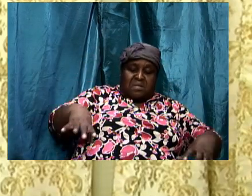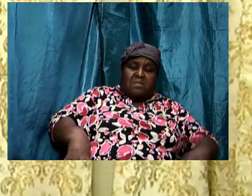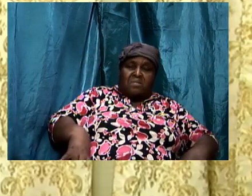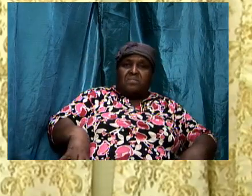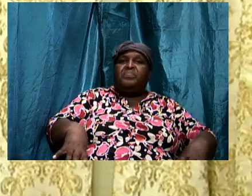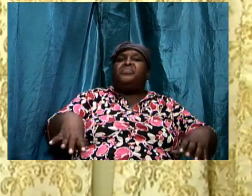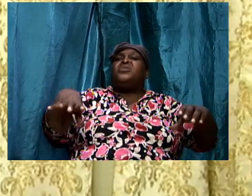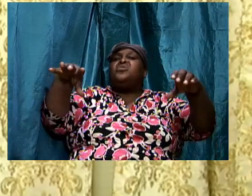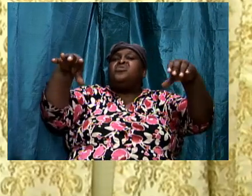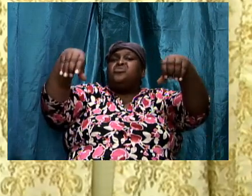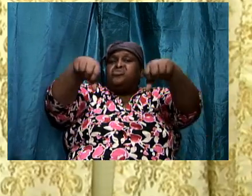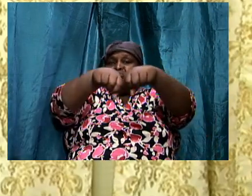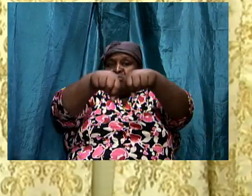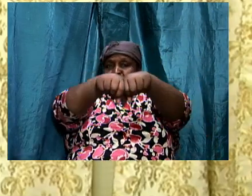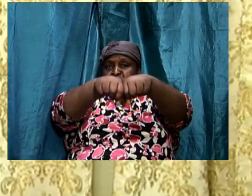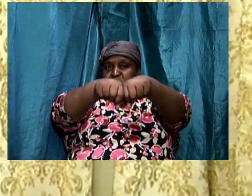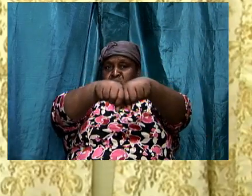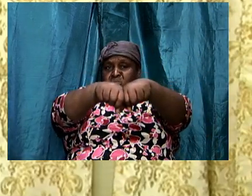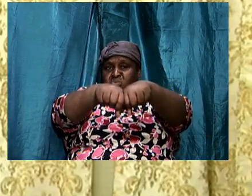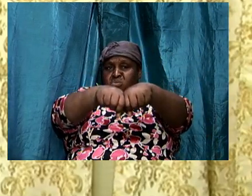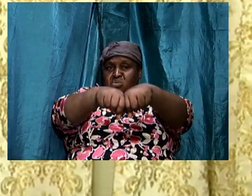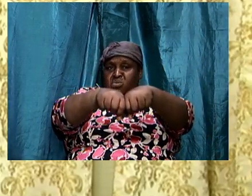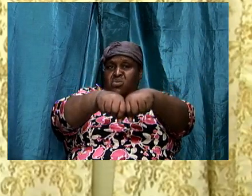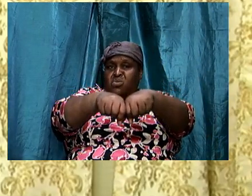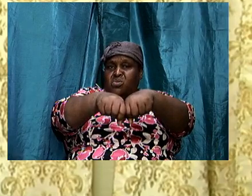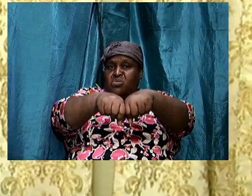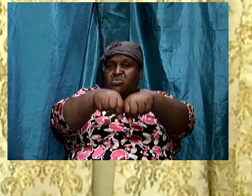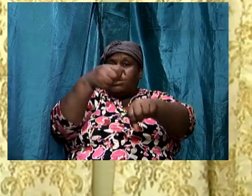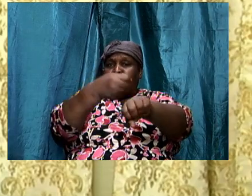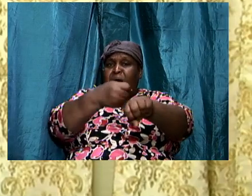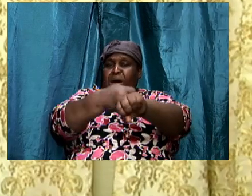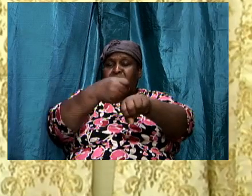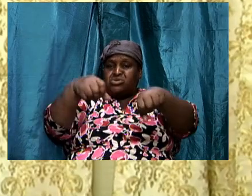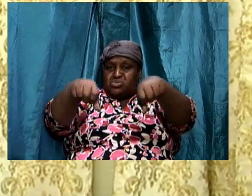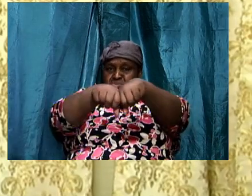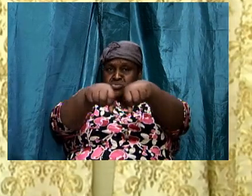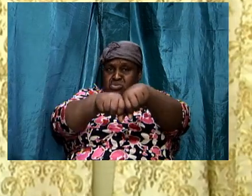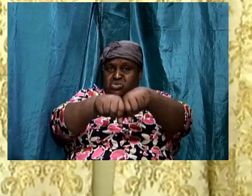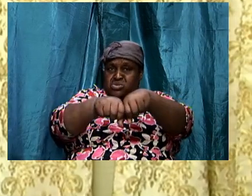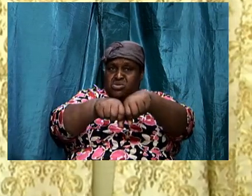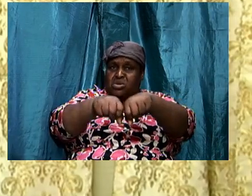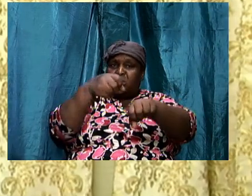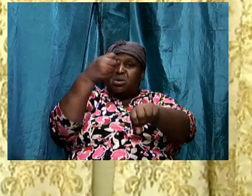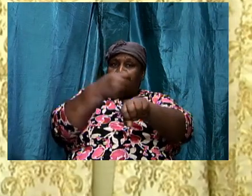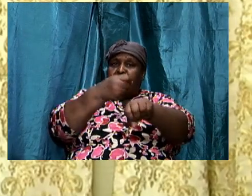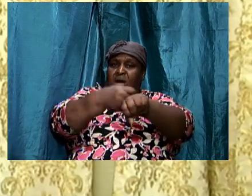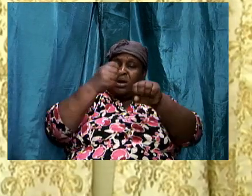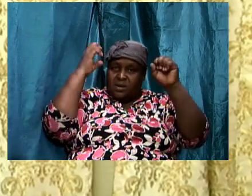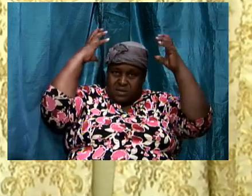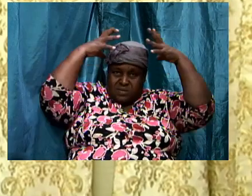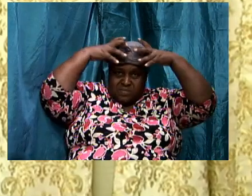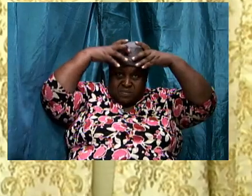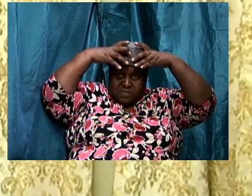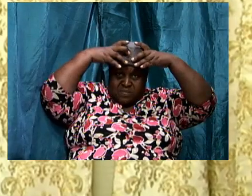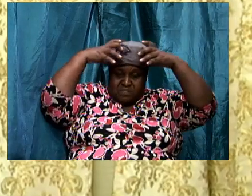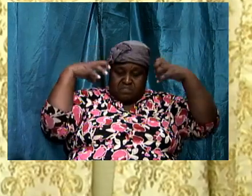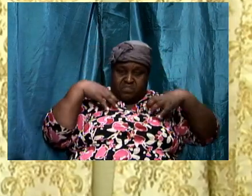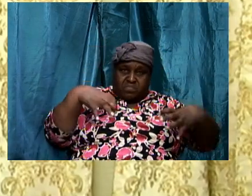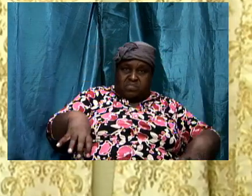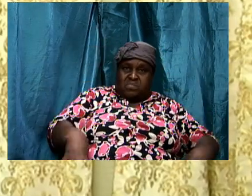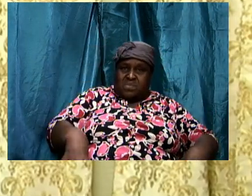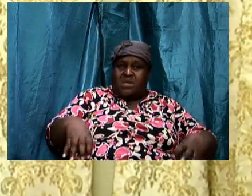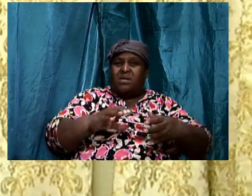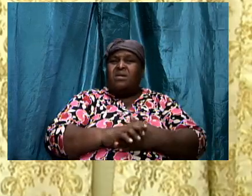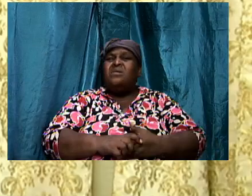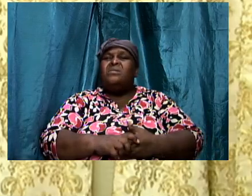with iron tips and all of those things what will they be able to do against against